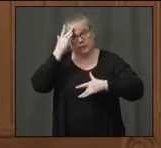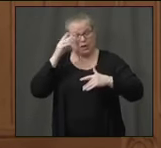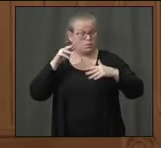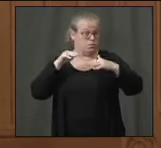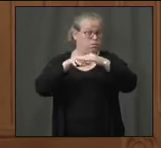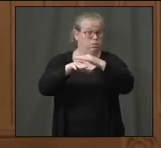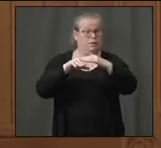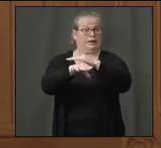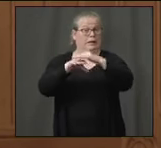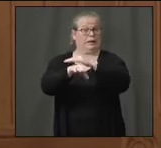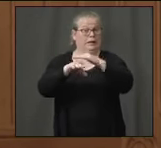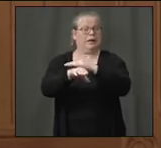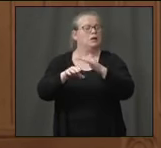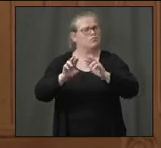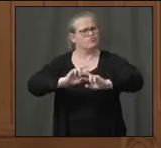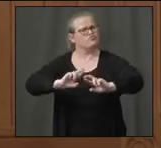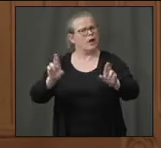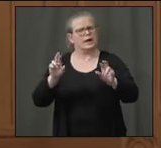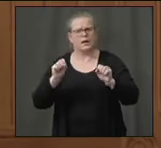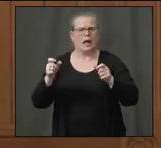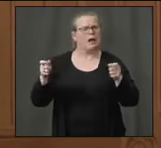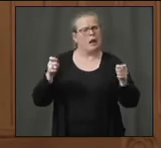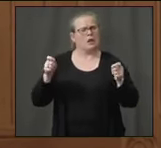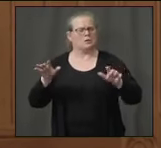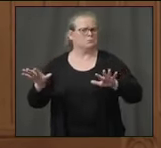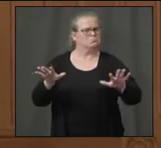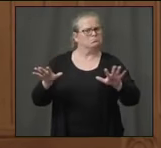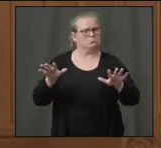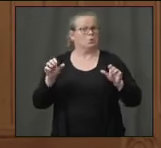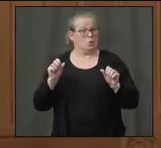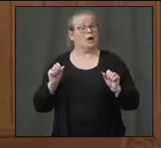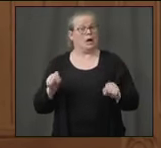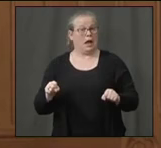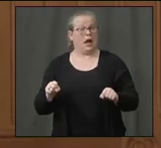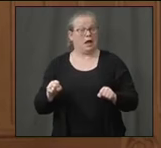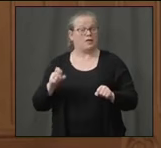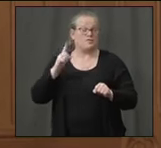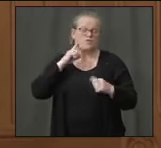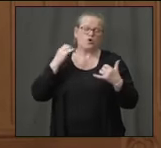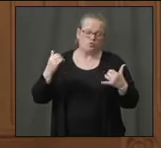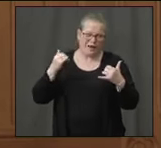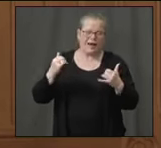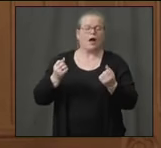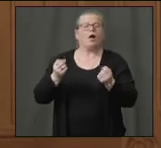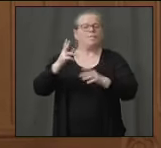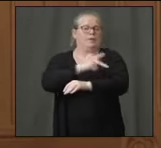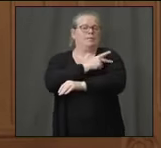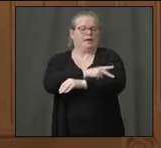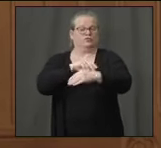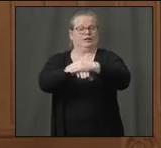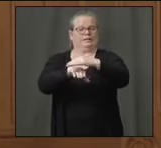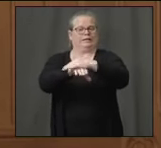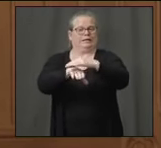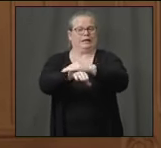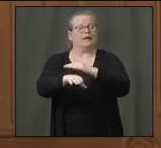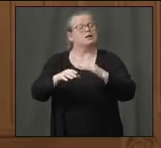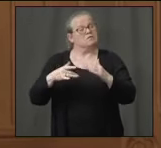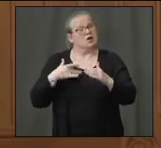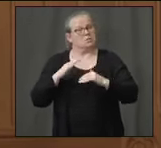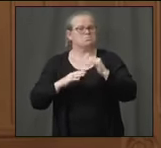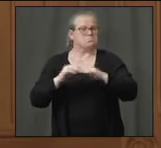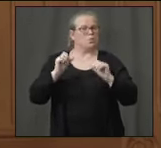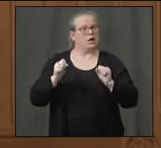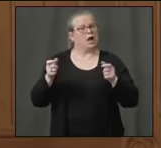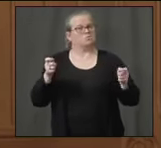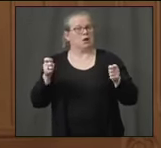situated in the immediate term in terms of how we're managing the existing flow of patients that we're seeing. With respect, let